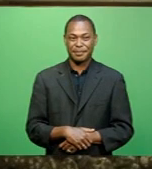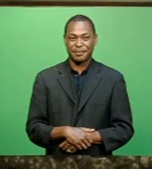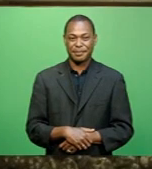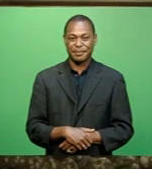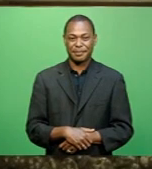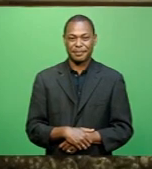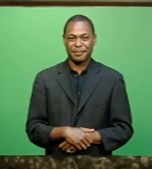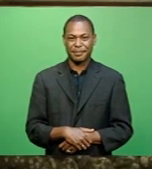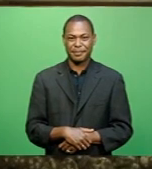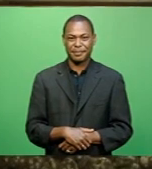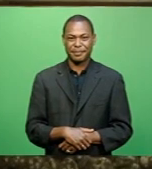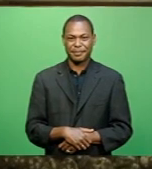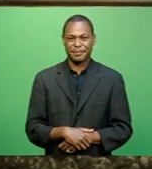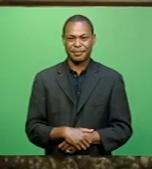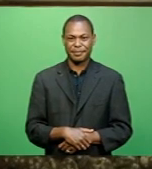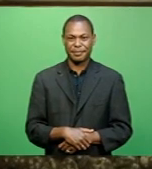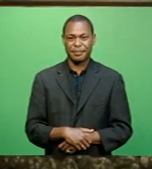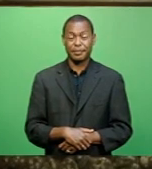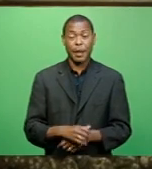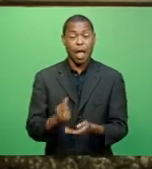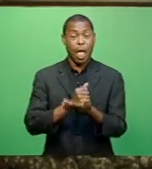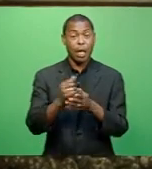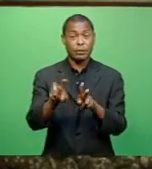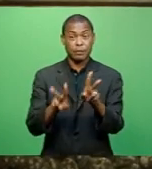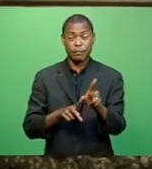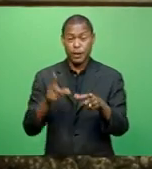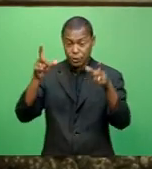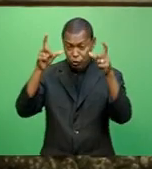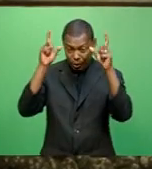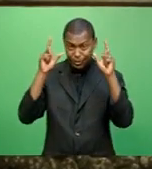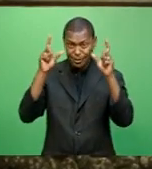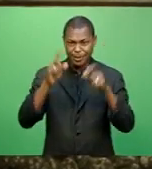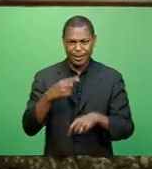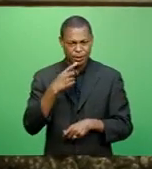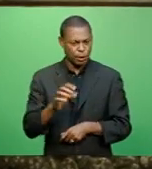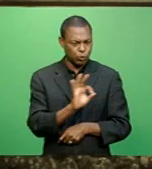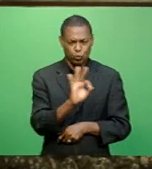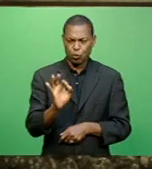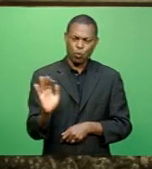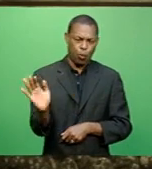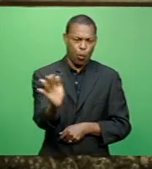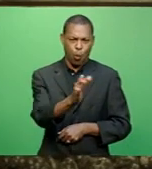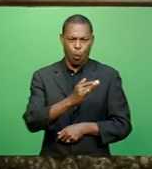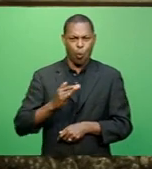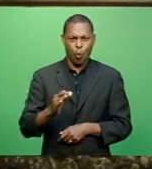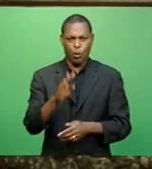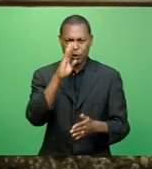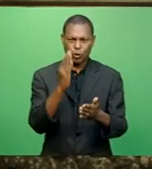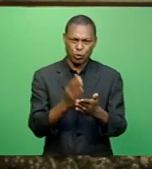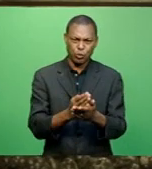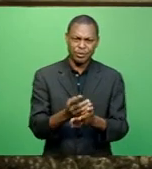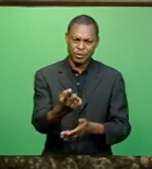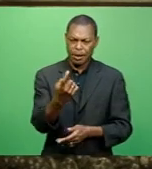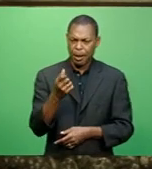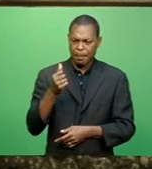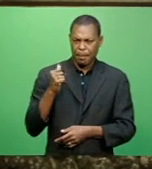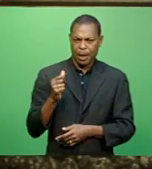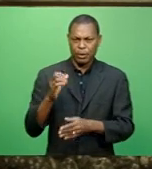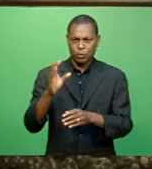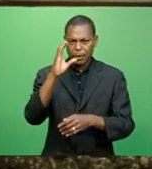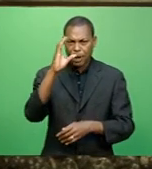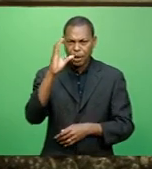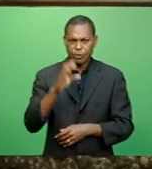Edwin, the acting vice chancellor has also said that not all students from across the region have made it back into the country.